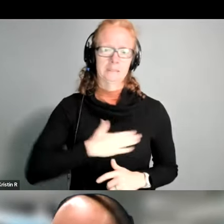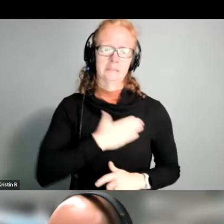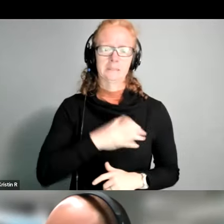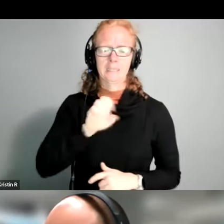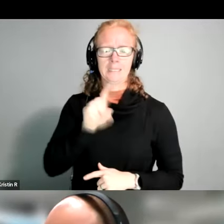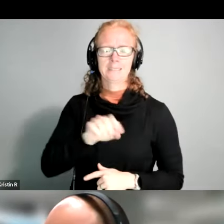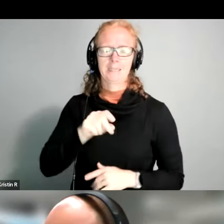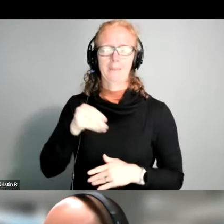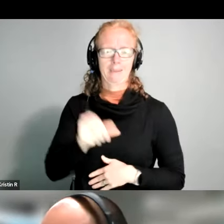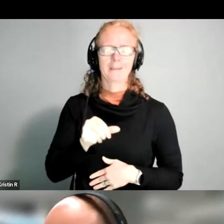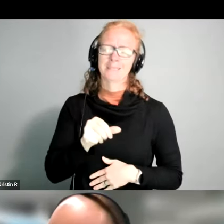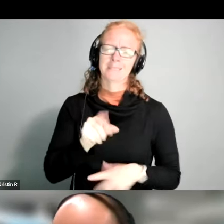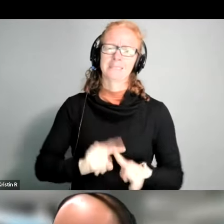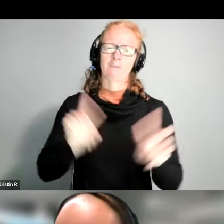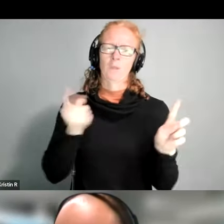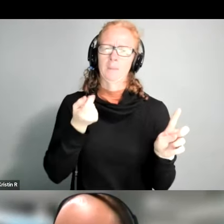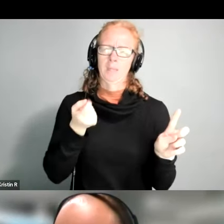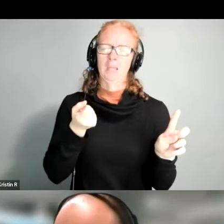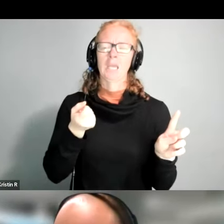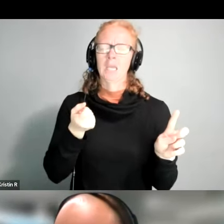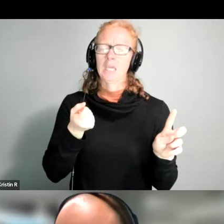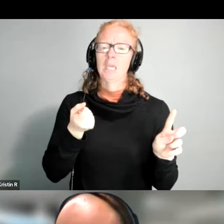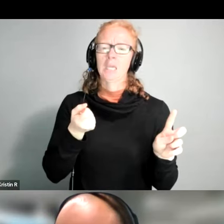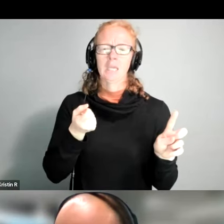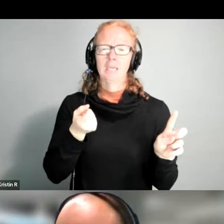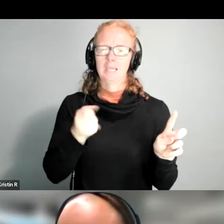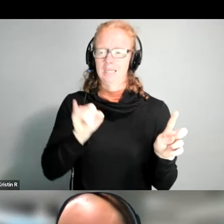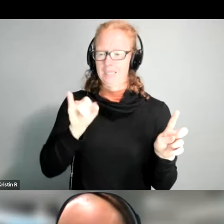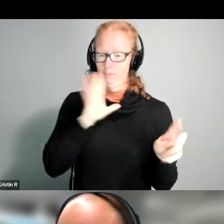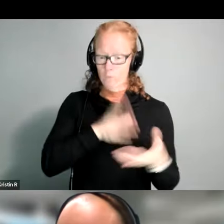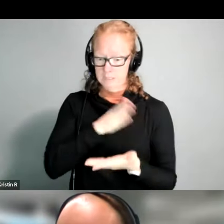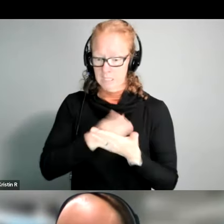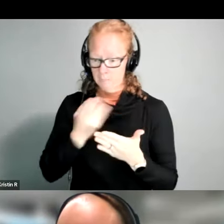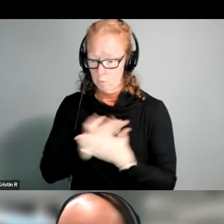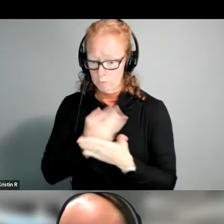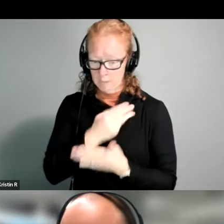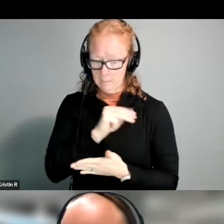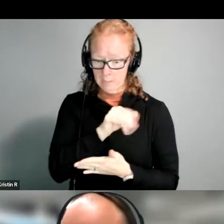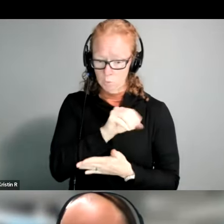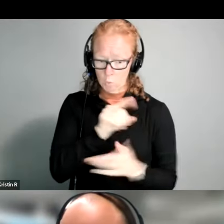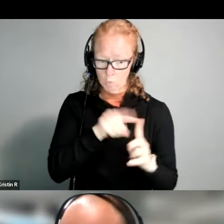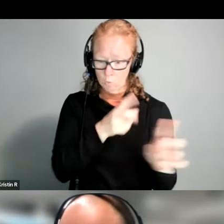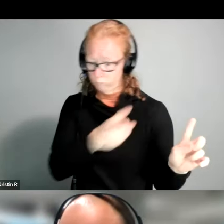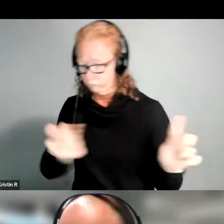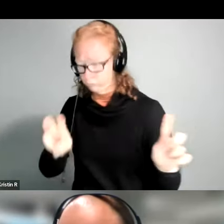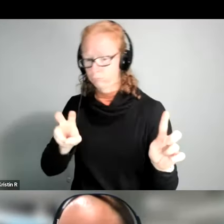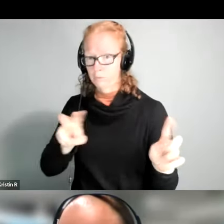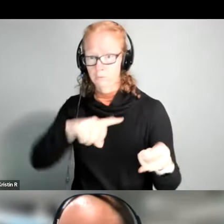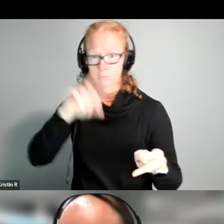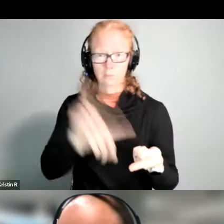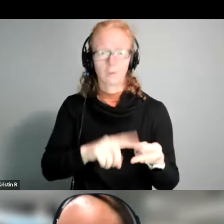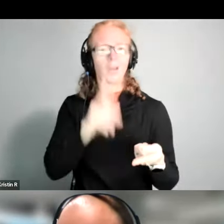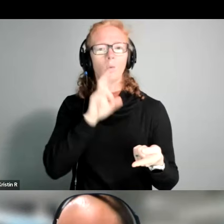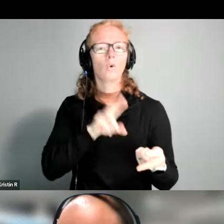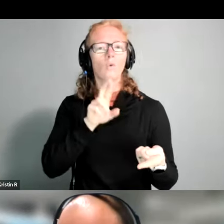i think has been mentioned in in forms before you know if you want to stop using your metro card as soon as you try and use the balance down it'll just